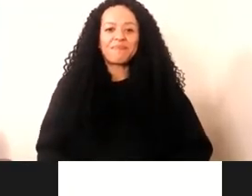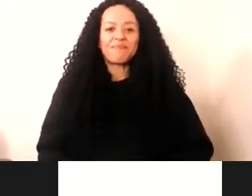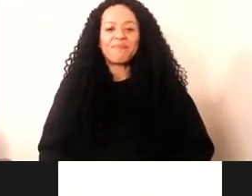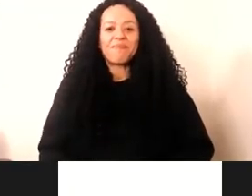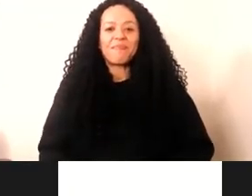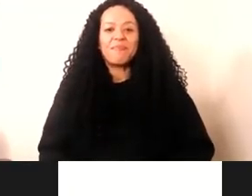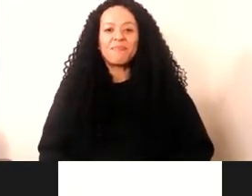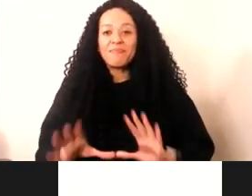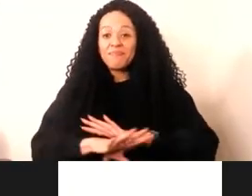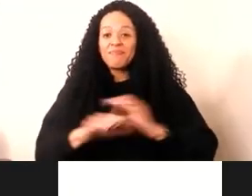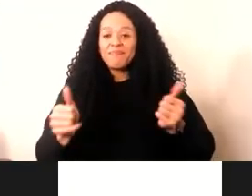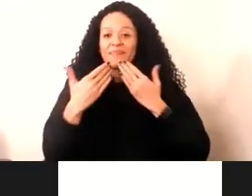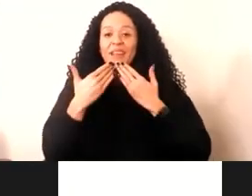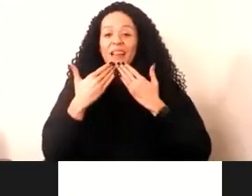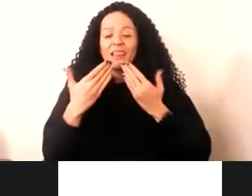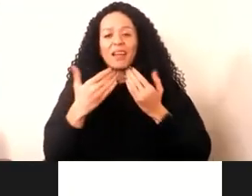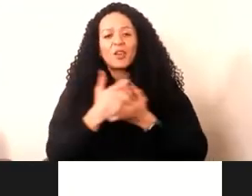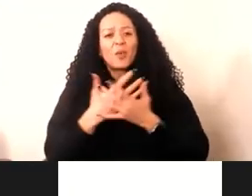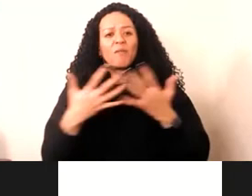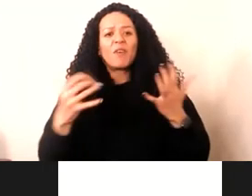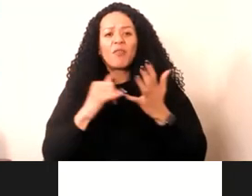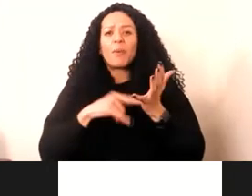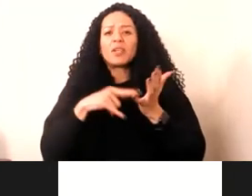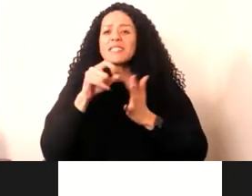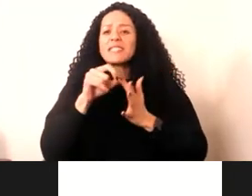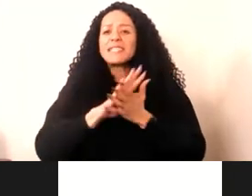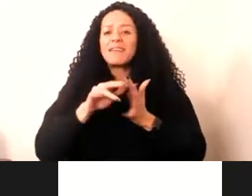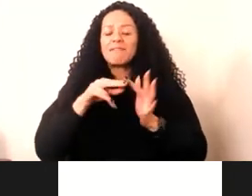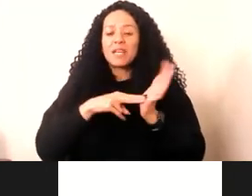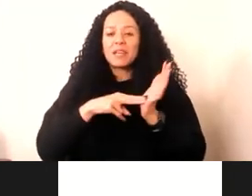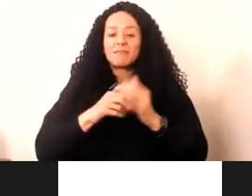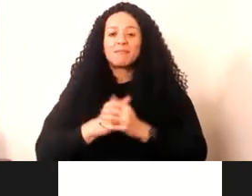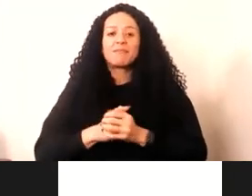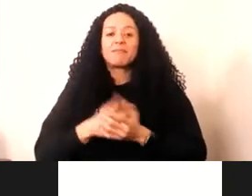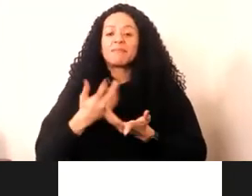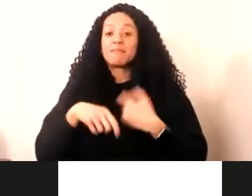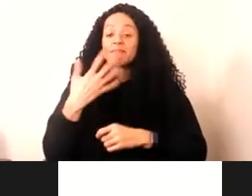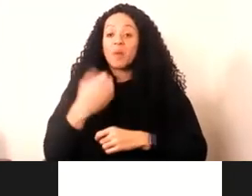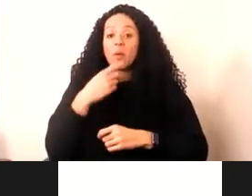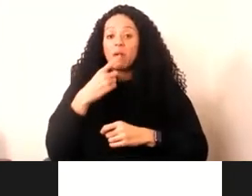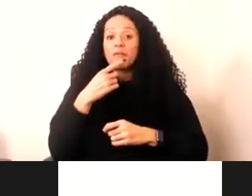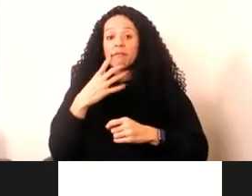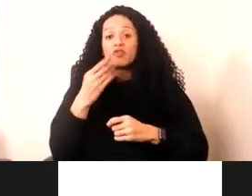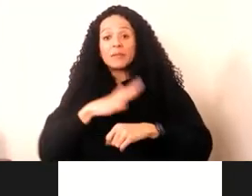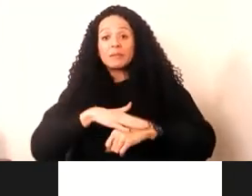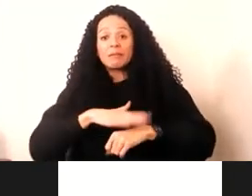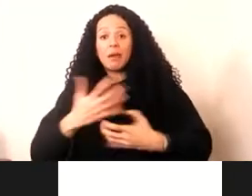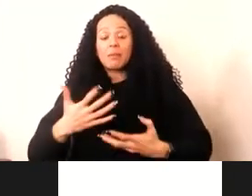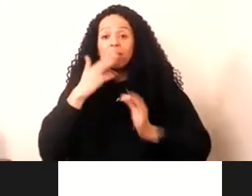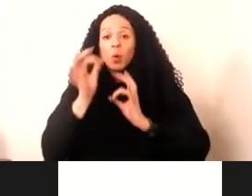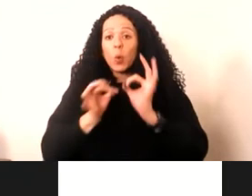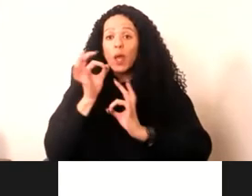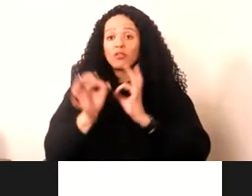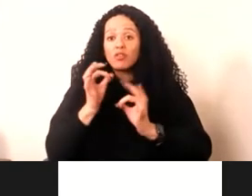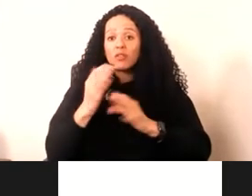Great. Thank you very much, Stephen. So we have a little bit of time for questions just